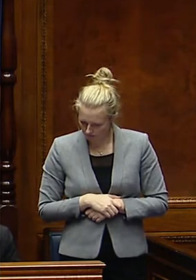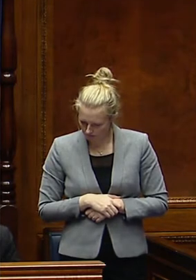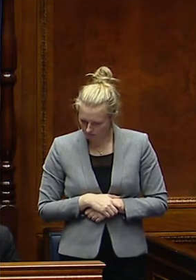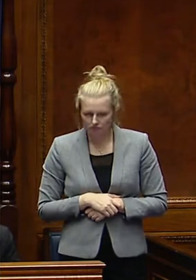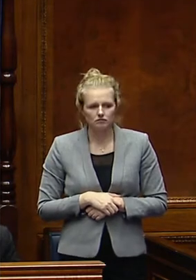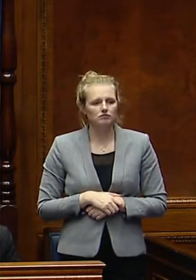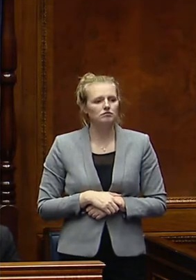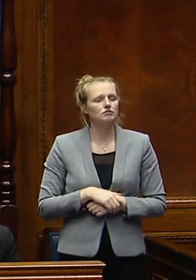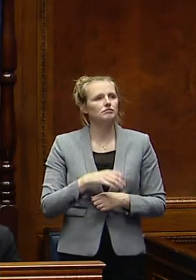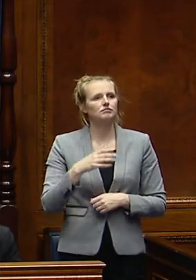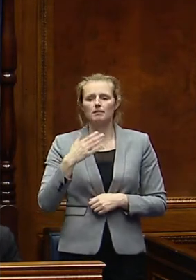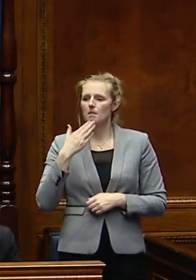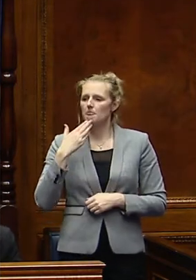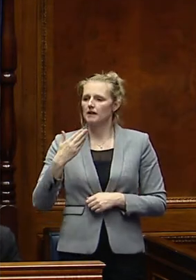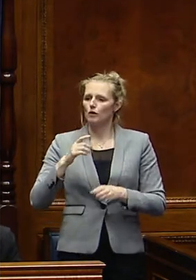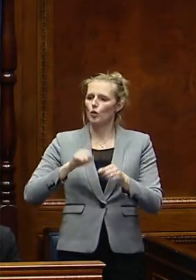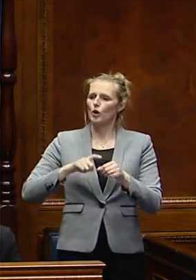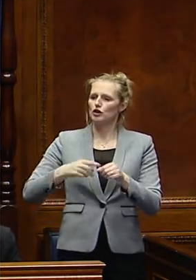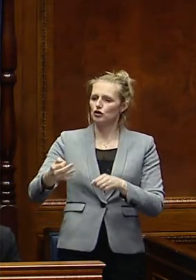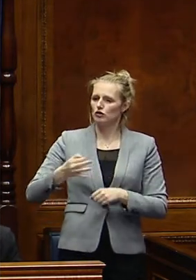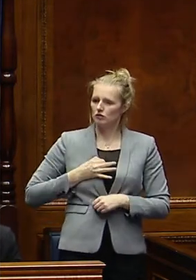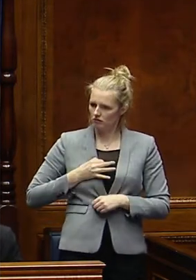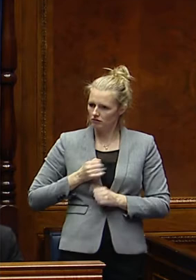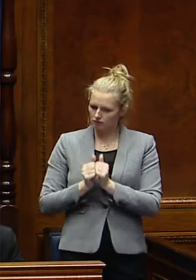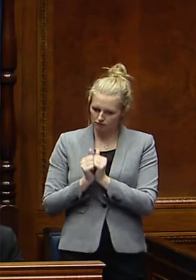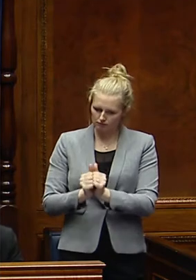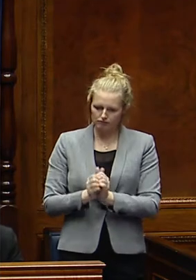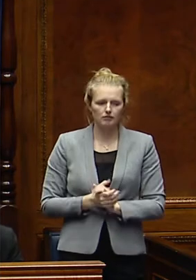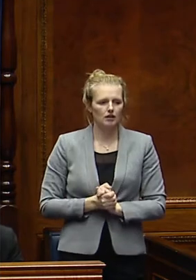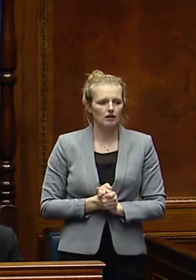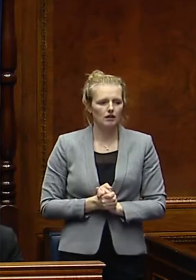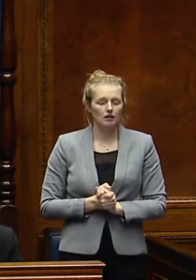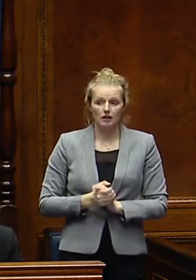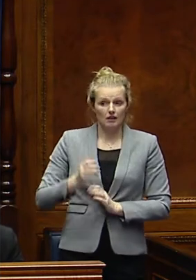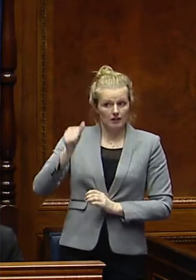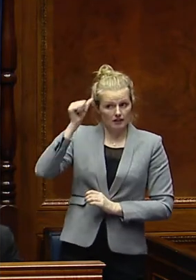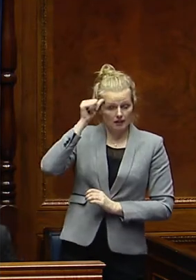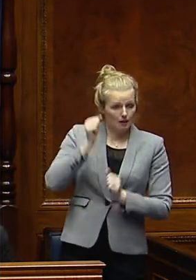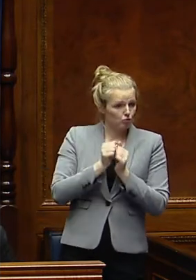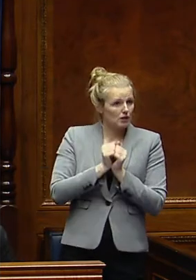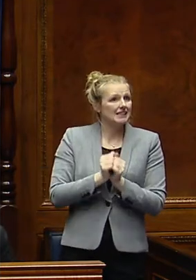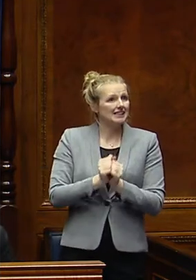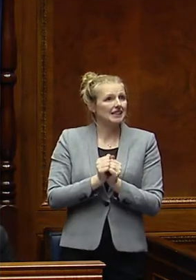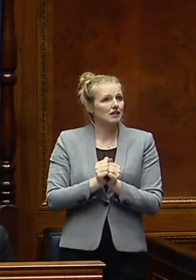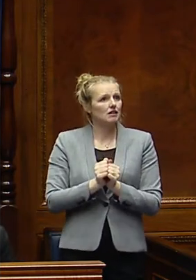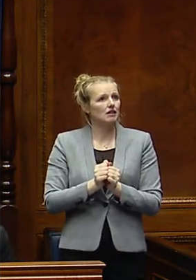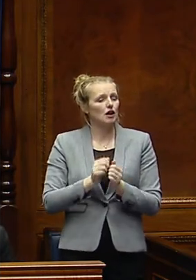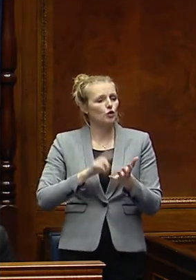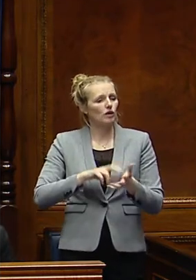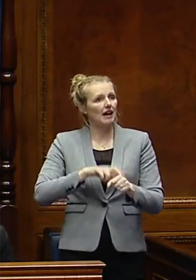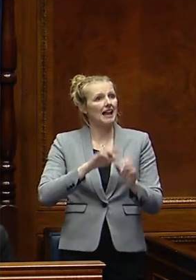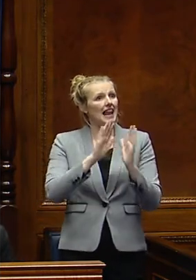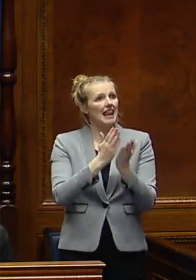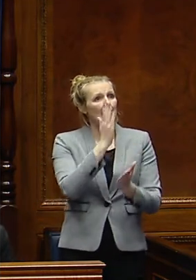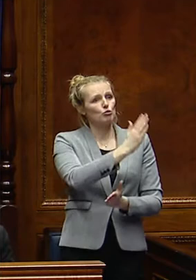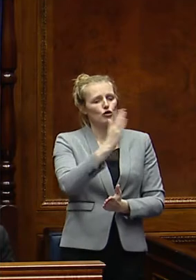Thanks very much to the Member just for your question. I acknowledge and appreciate the great work which Libraries NI delivers